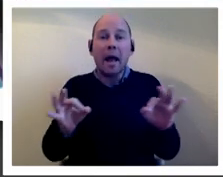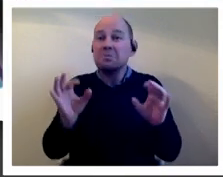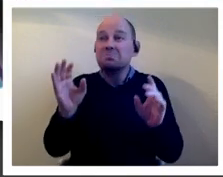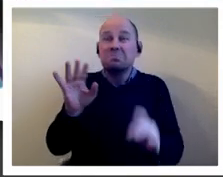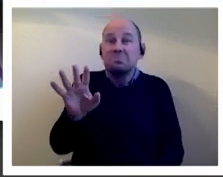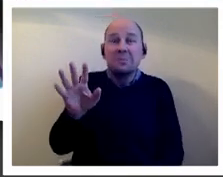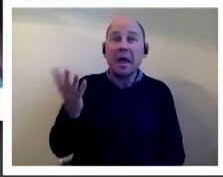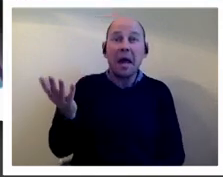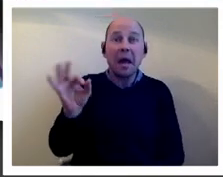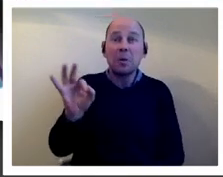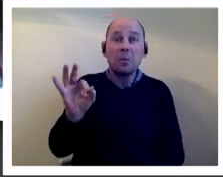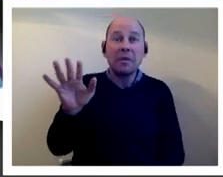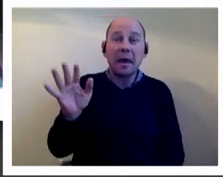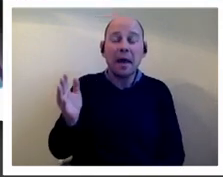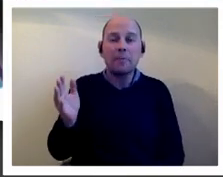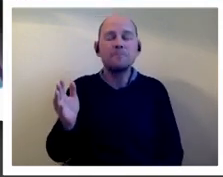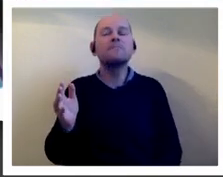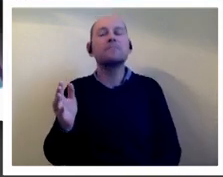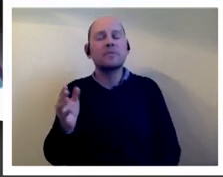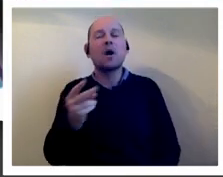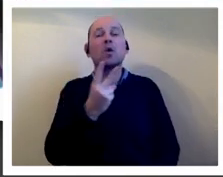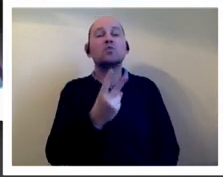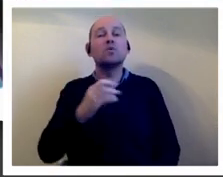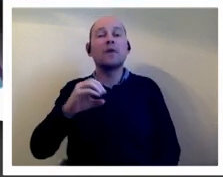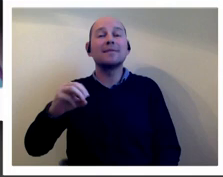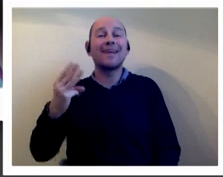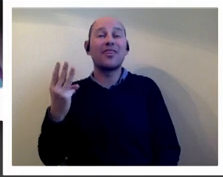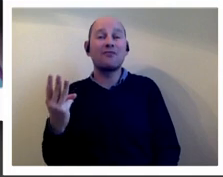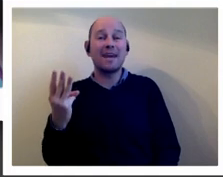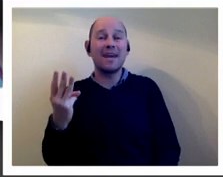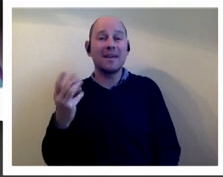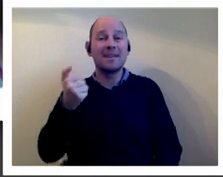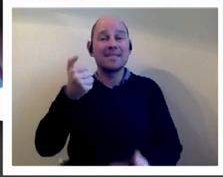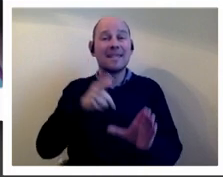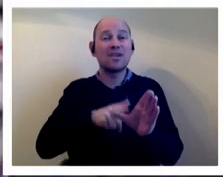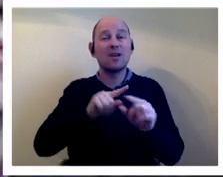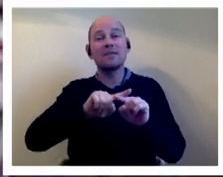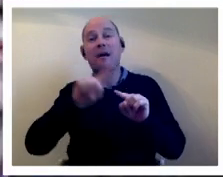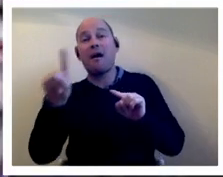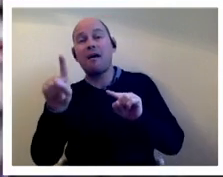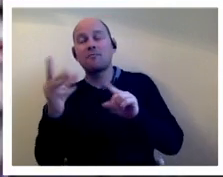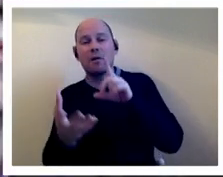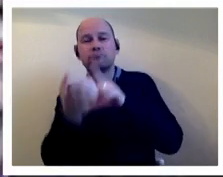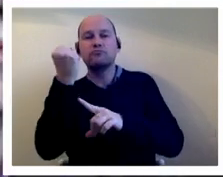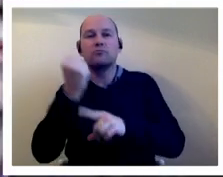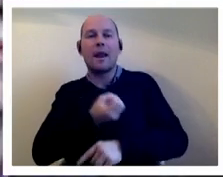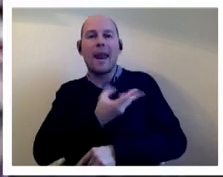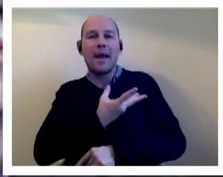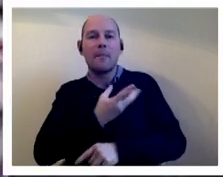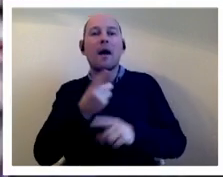so it wasn't until 2003 six years after labor got in that westminster was able to get rid of section 28.